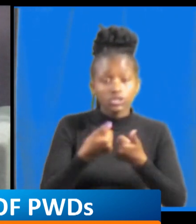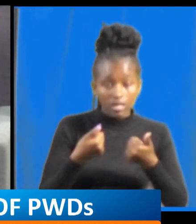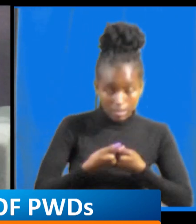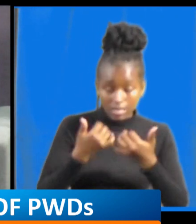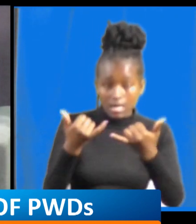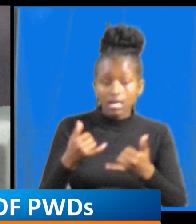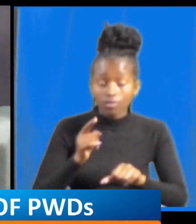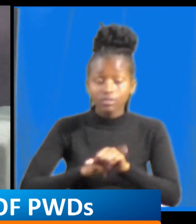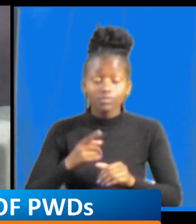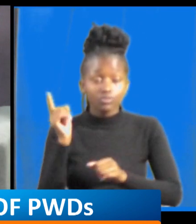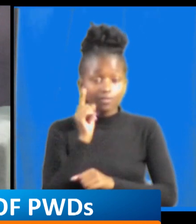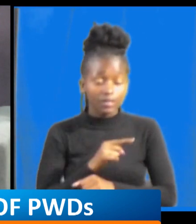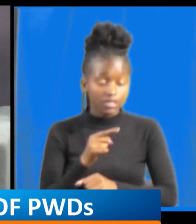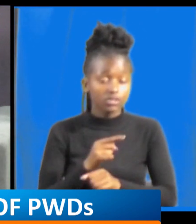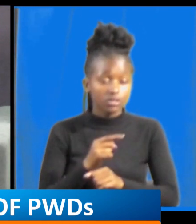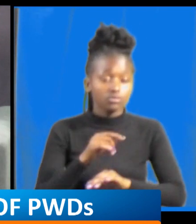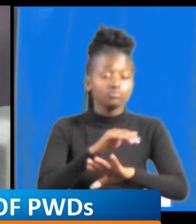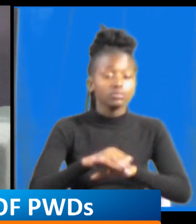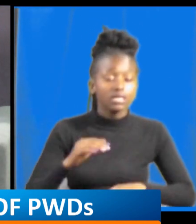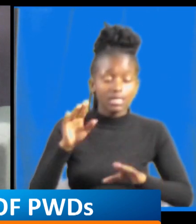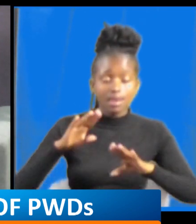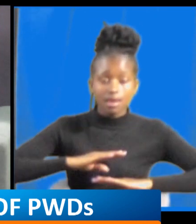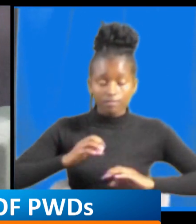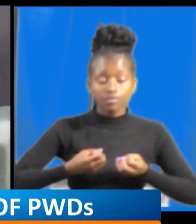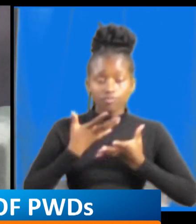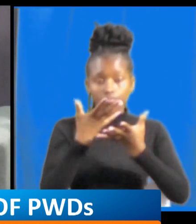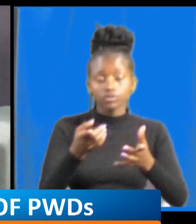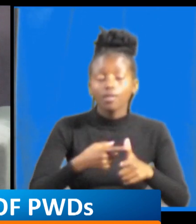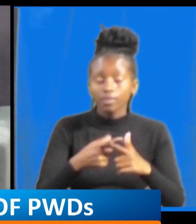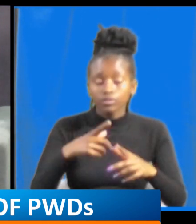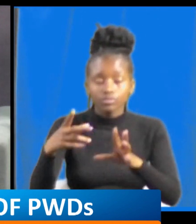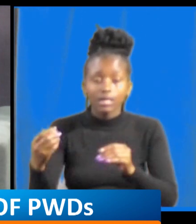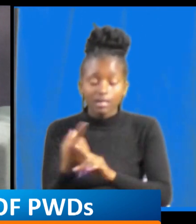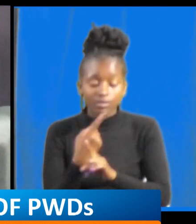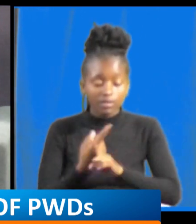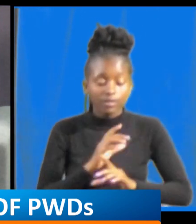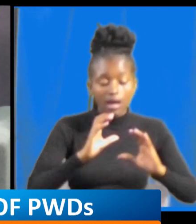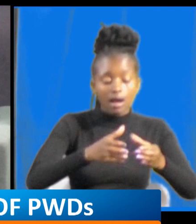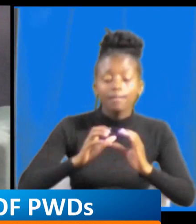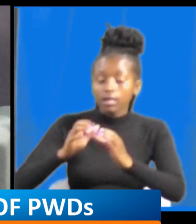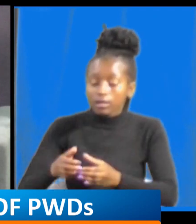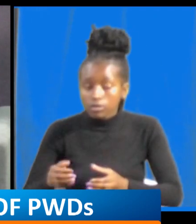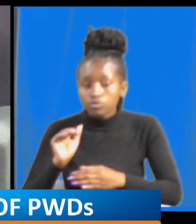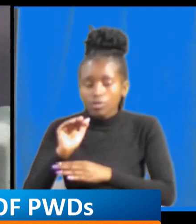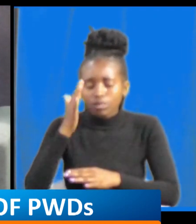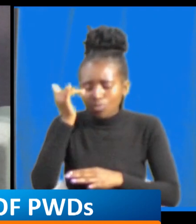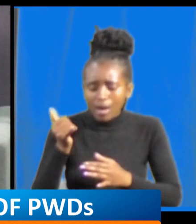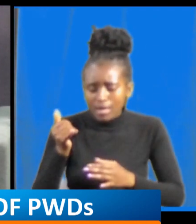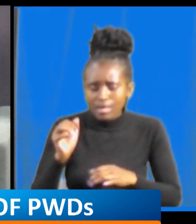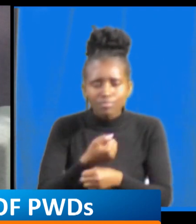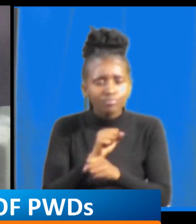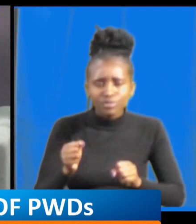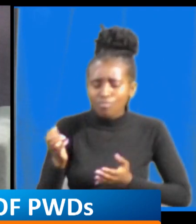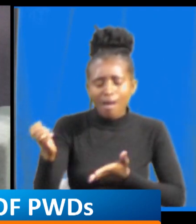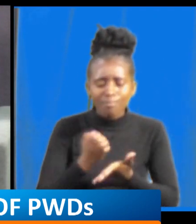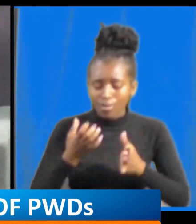got the data from them we now went to the companies to find out why is it that they are not having people with